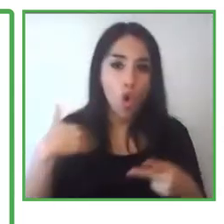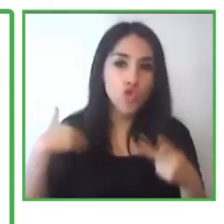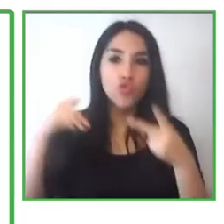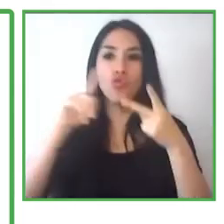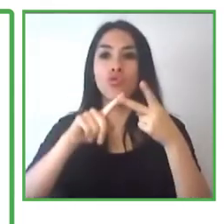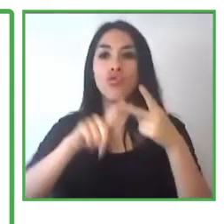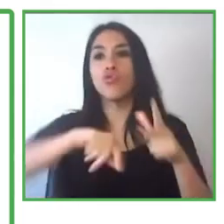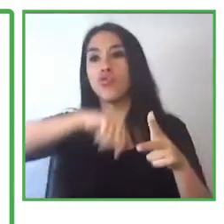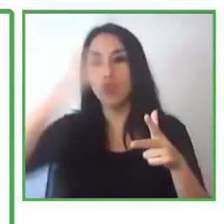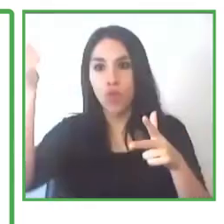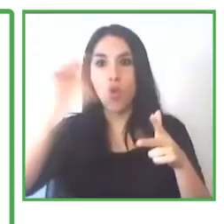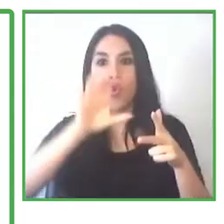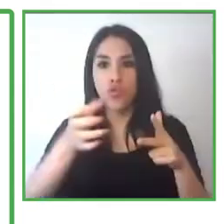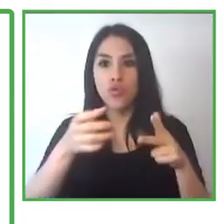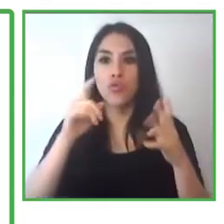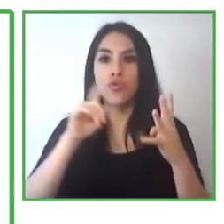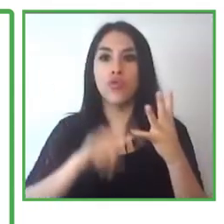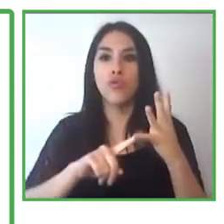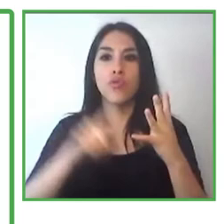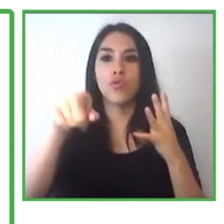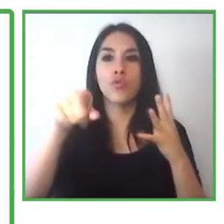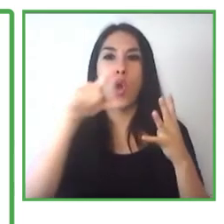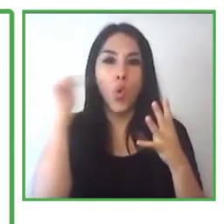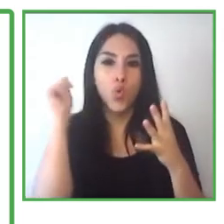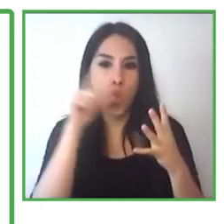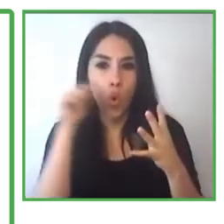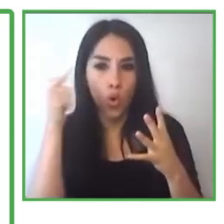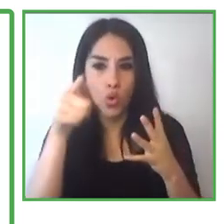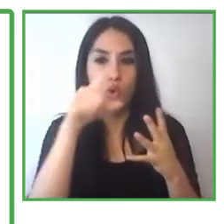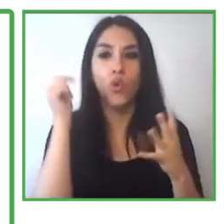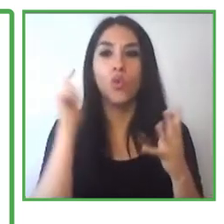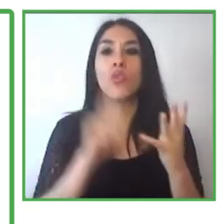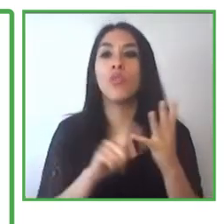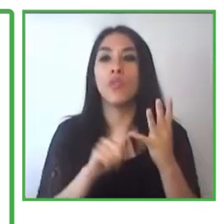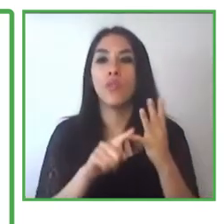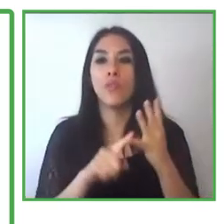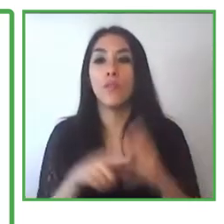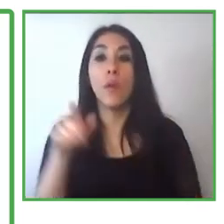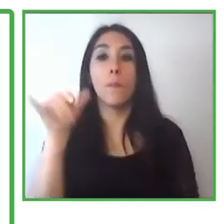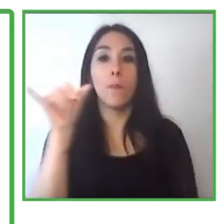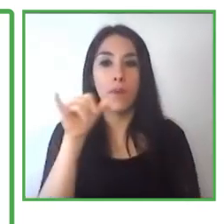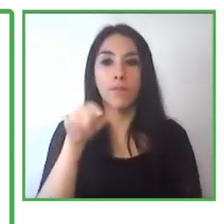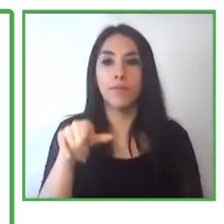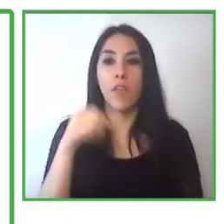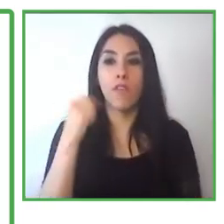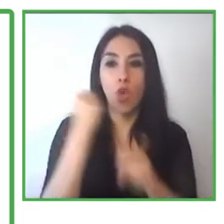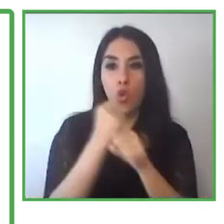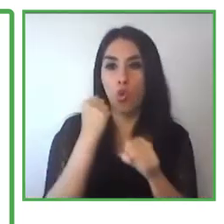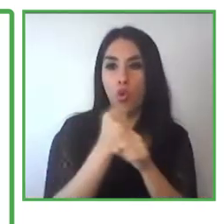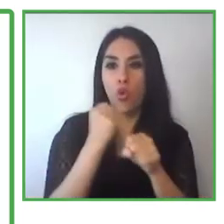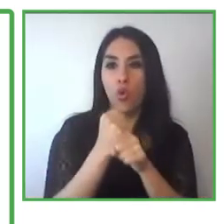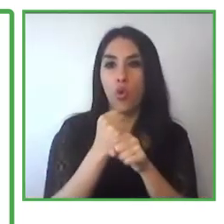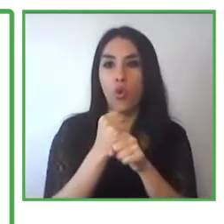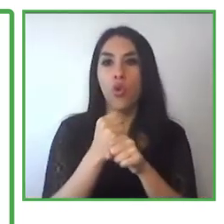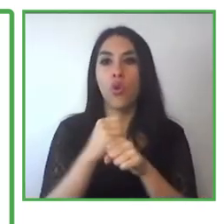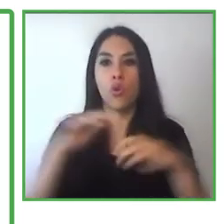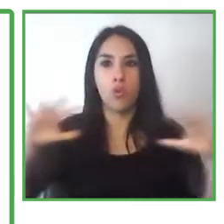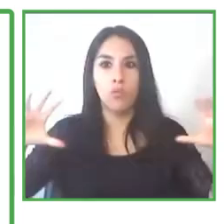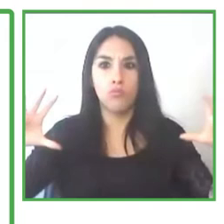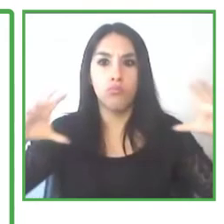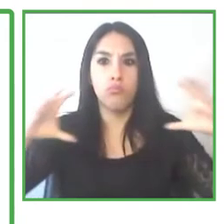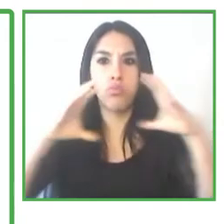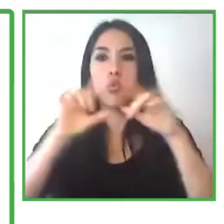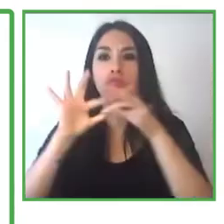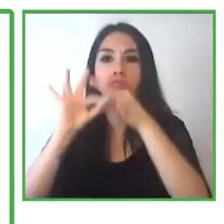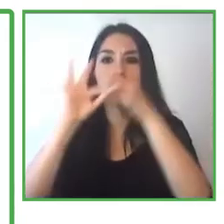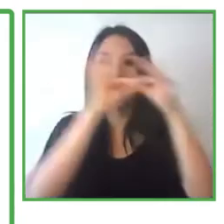main elements, the innovative elements. The first one is the network. The La